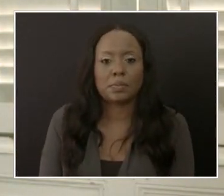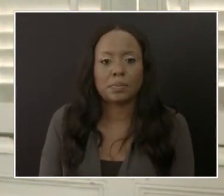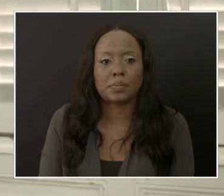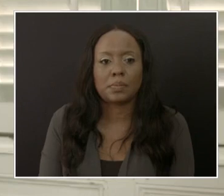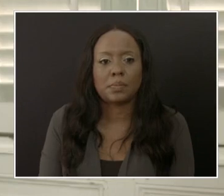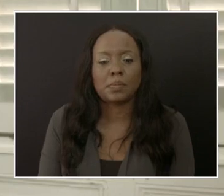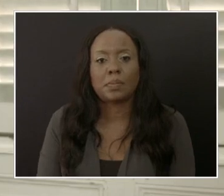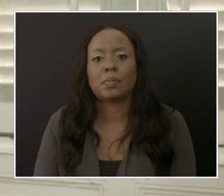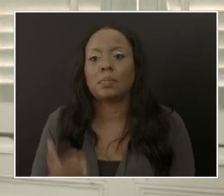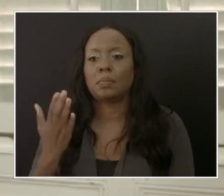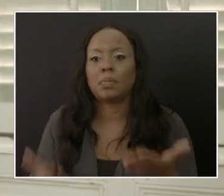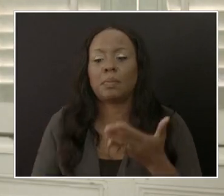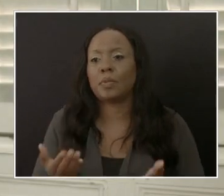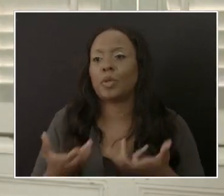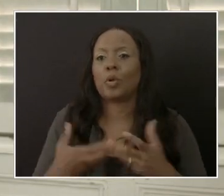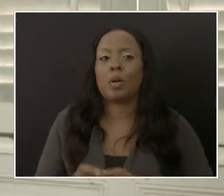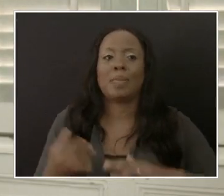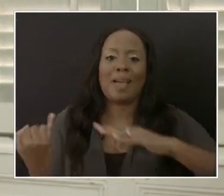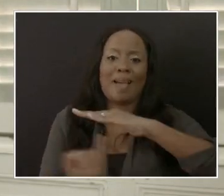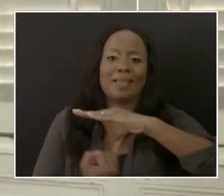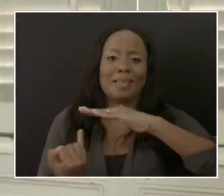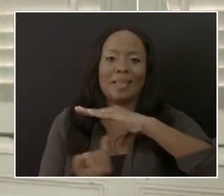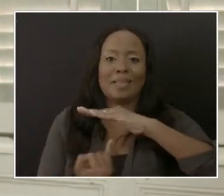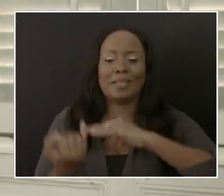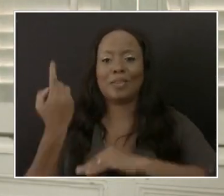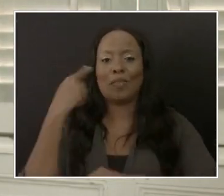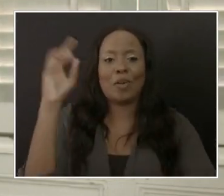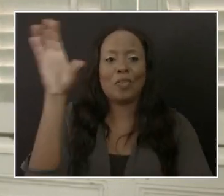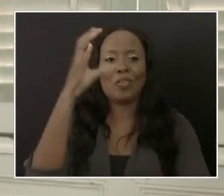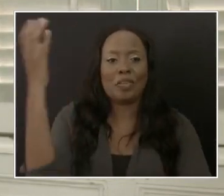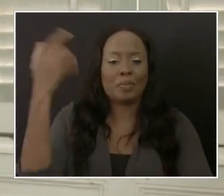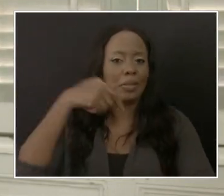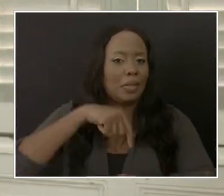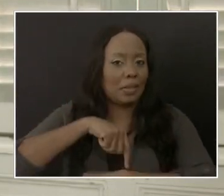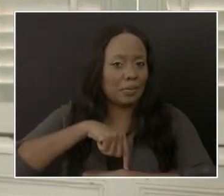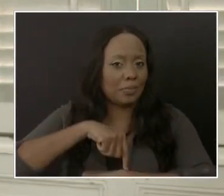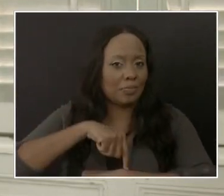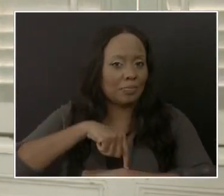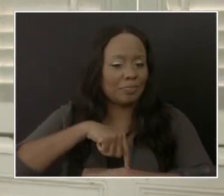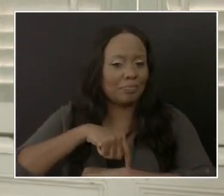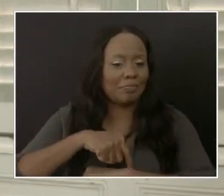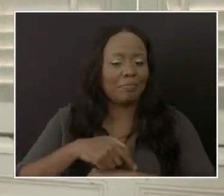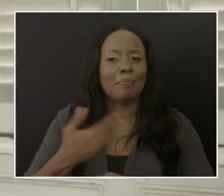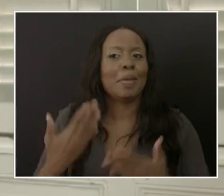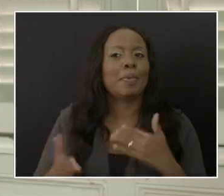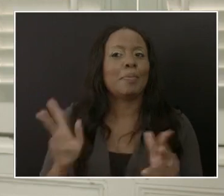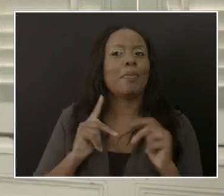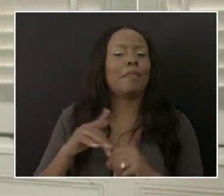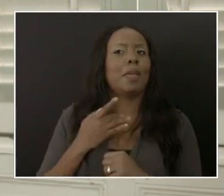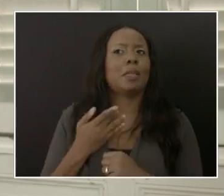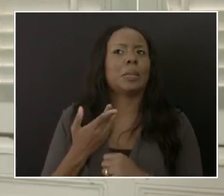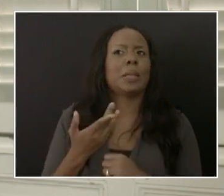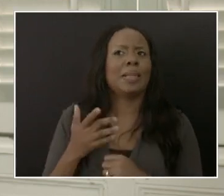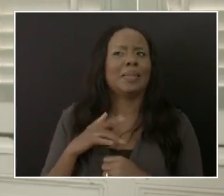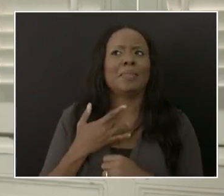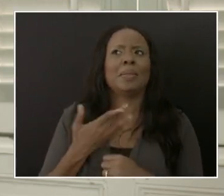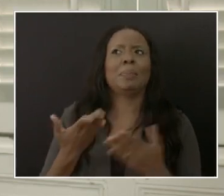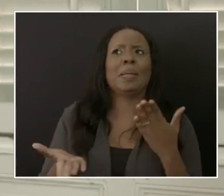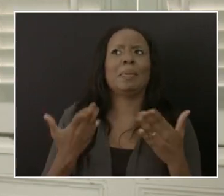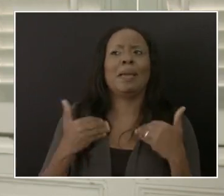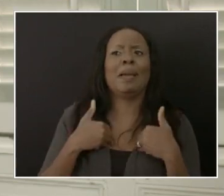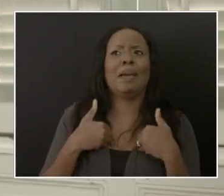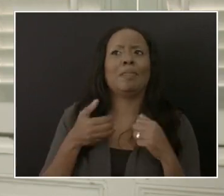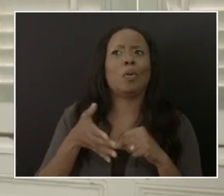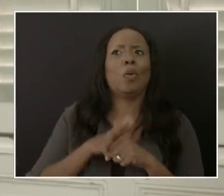for the Christmas holidays, but this is, uh, this is not a, a good way of looking at the